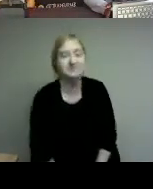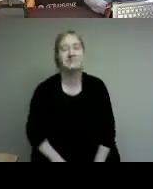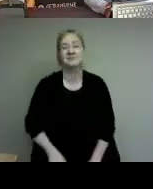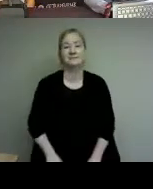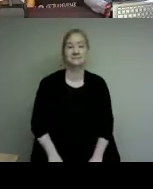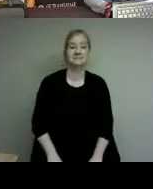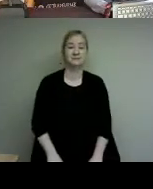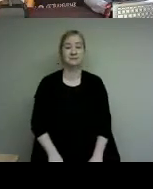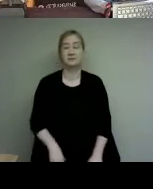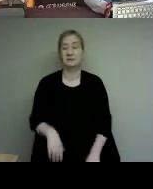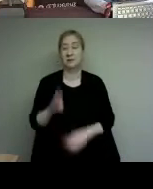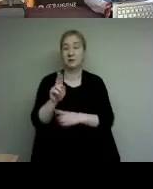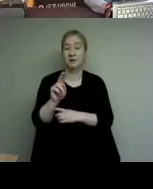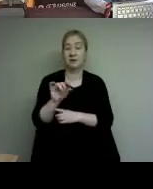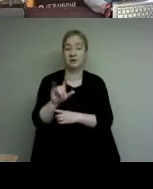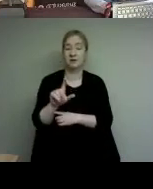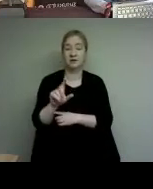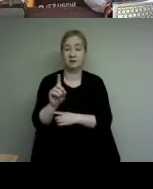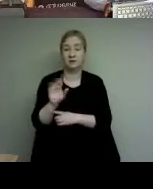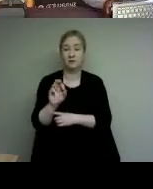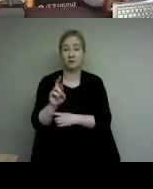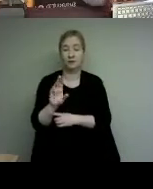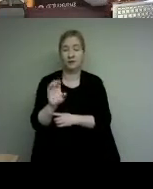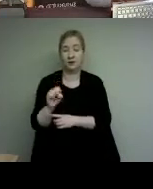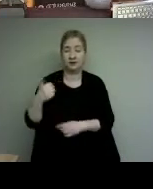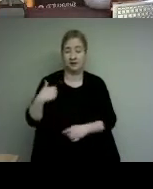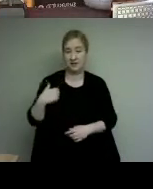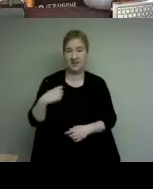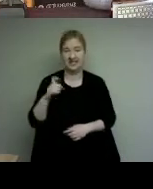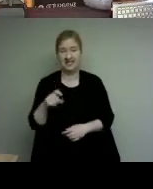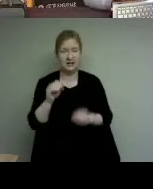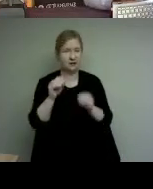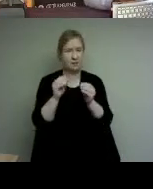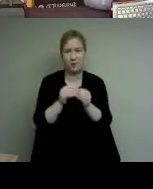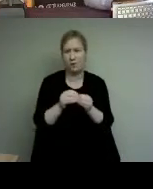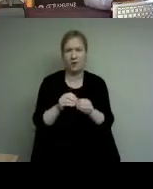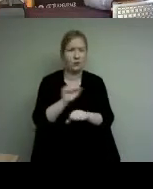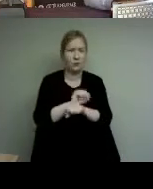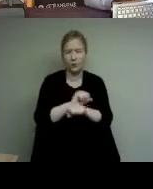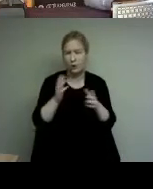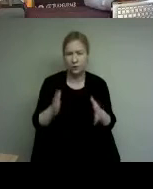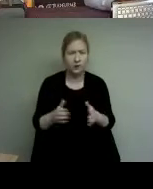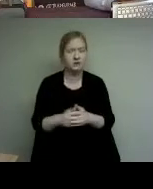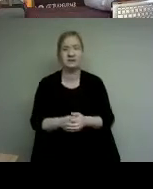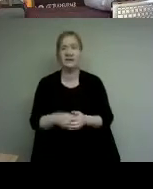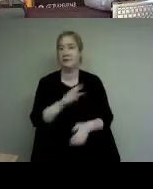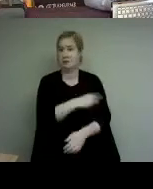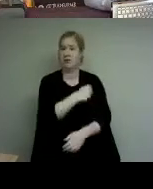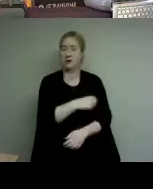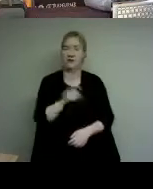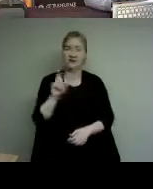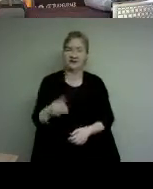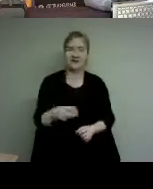according to field force canada in order to fill the gap left by workforce to tie from now into 2024 manitoba needs to attract